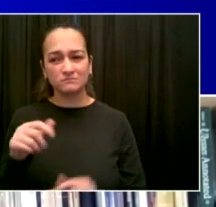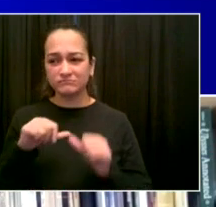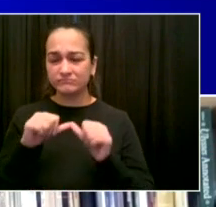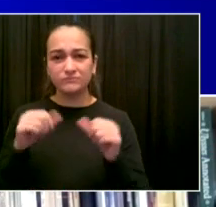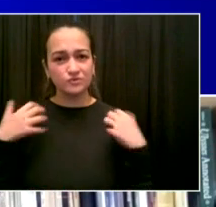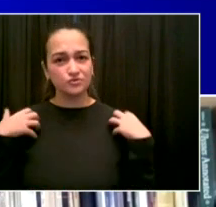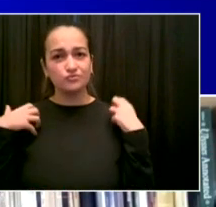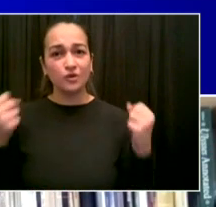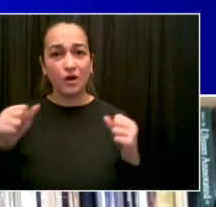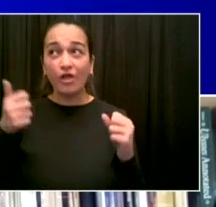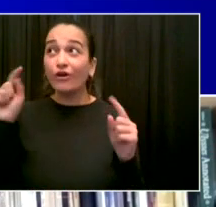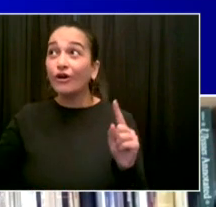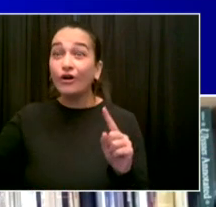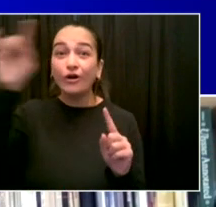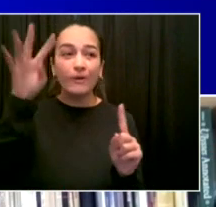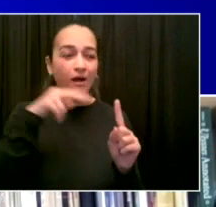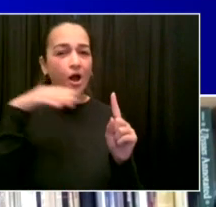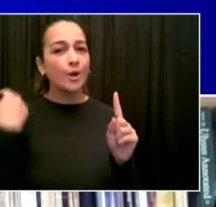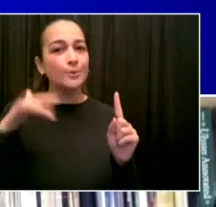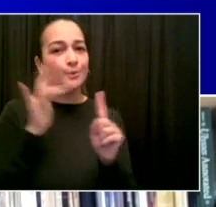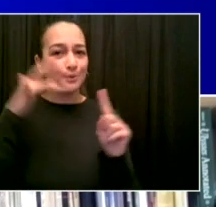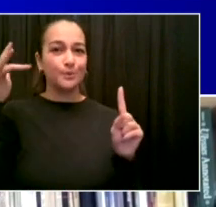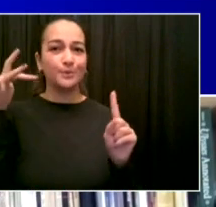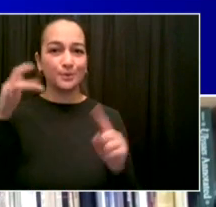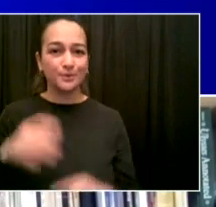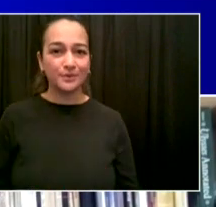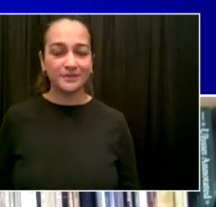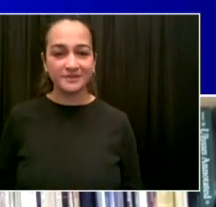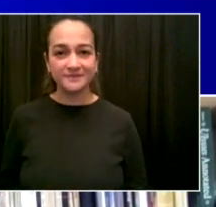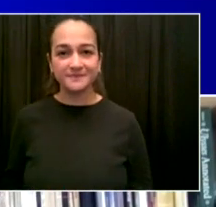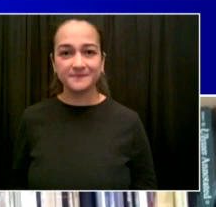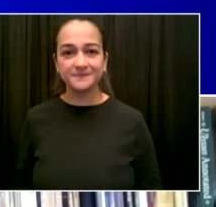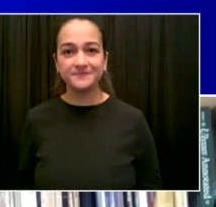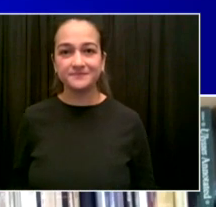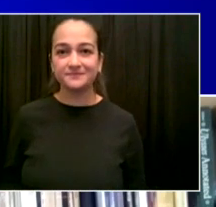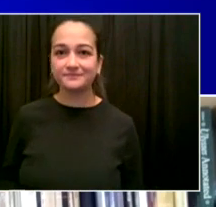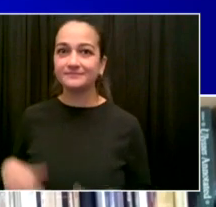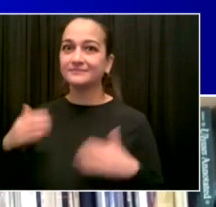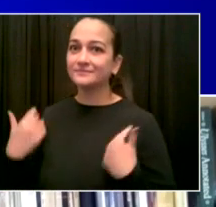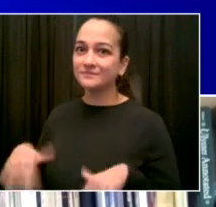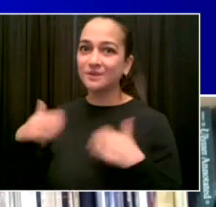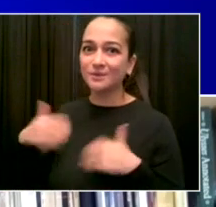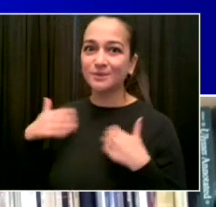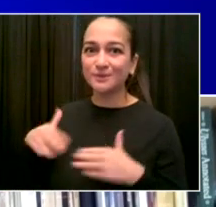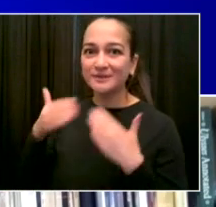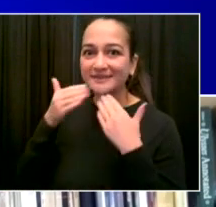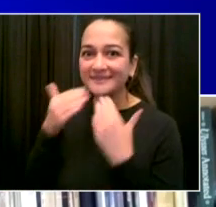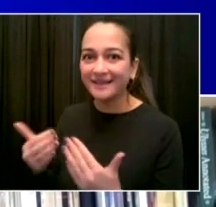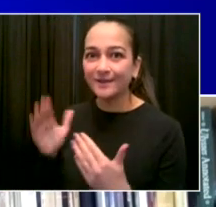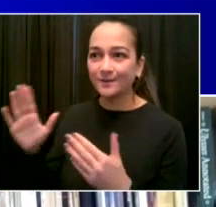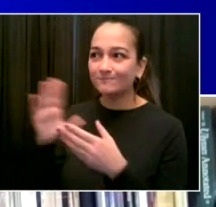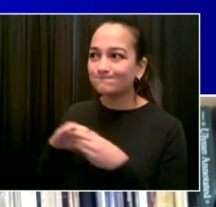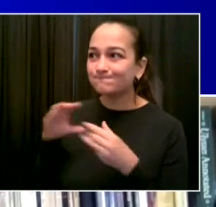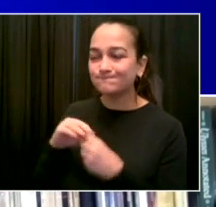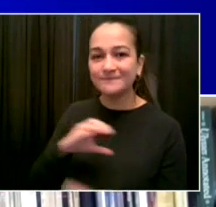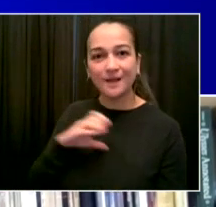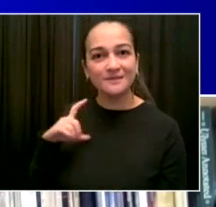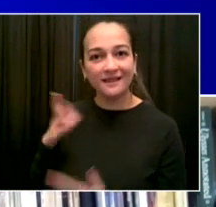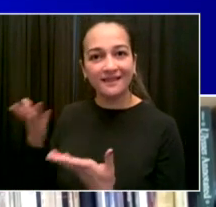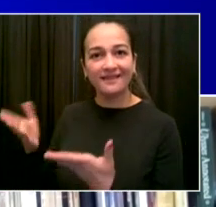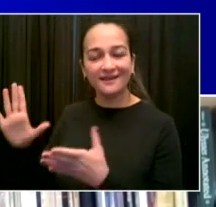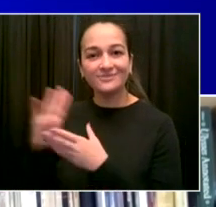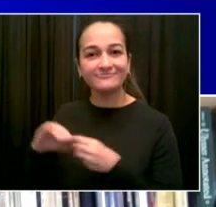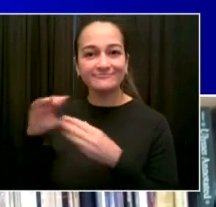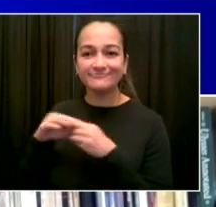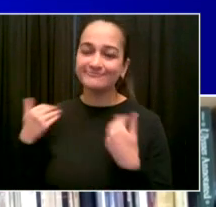leadership. And I'm going to segue off of that to something else important. And Mark Levine's been one of the great voices